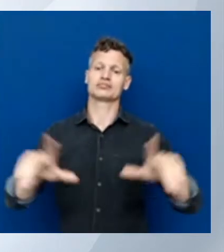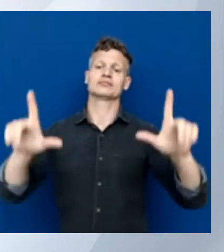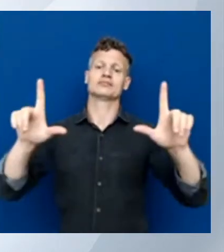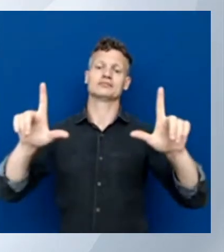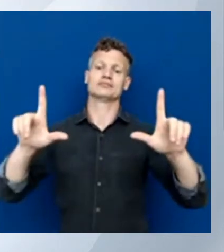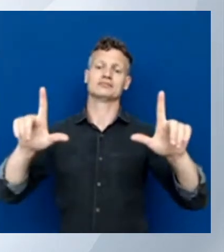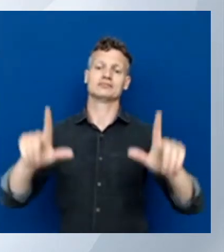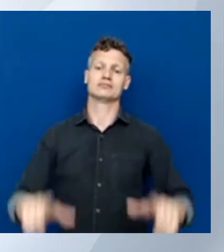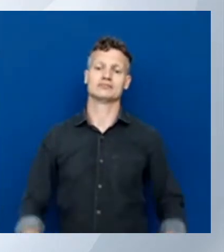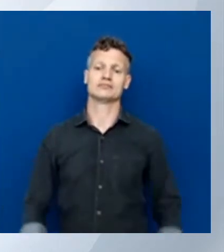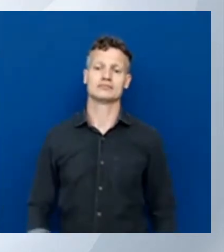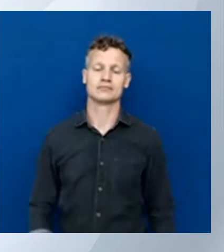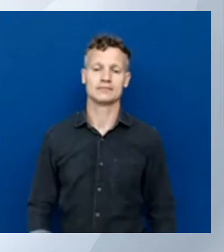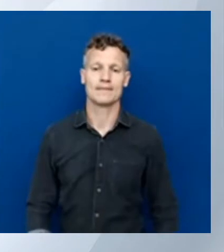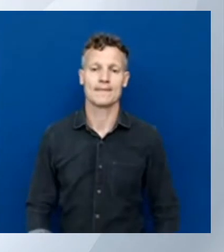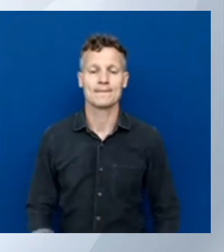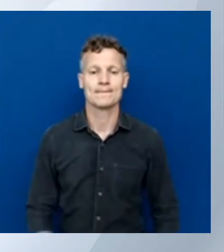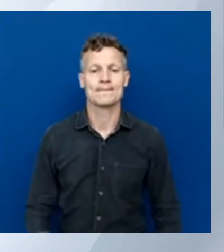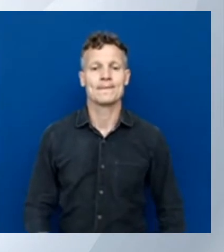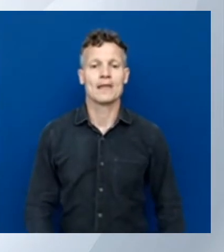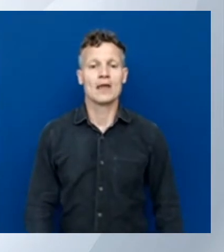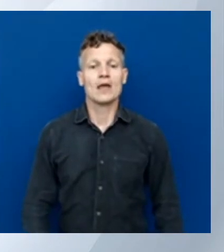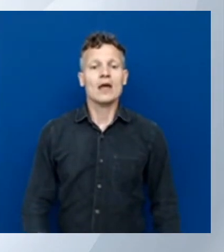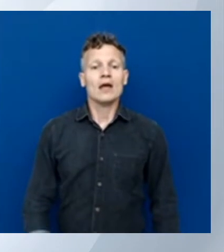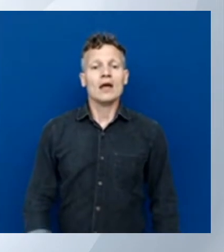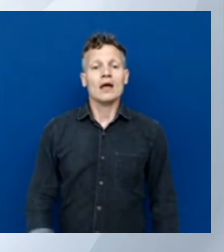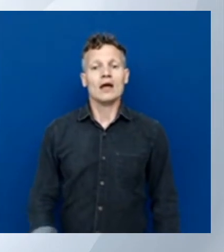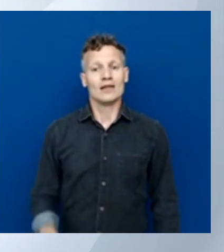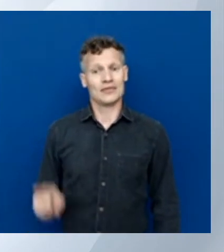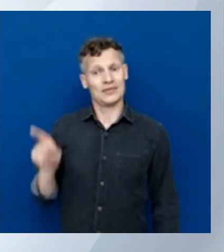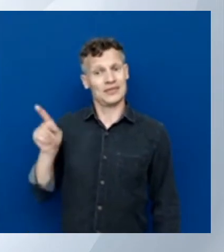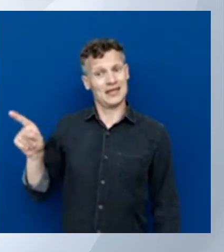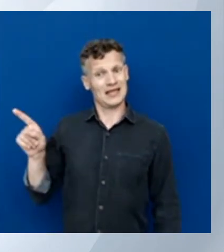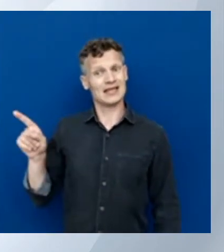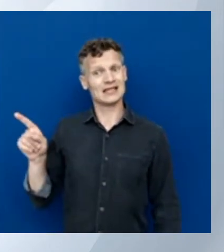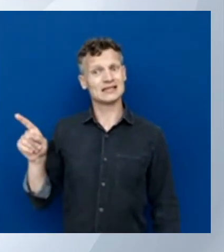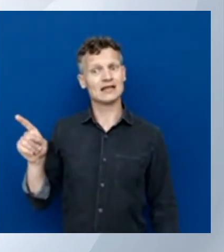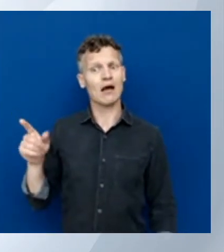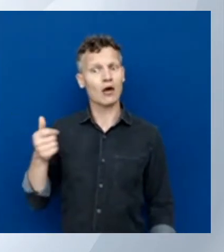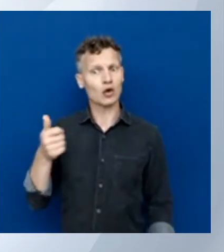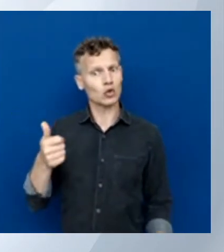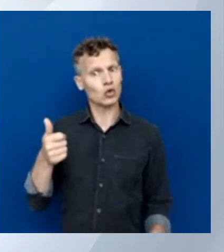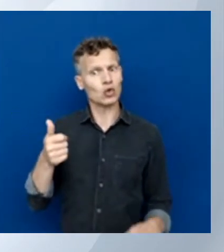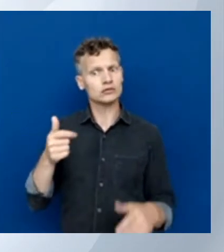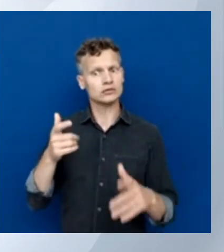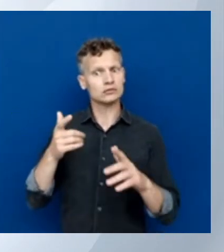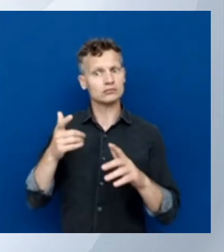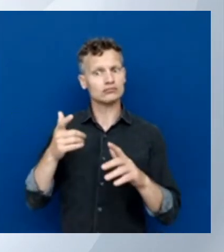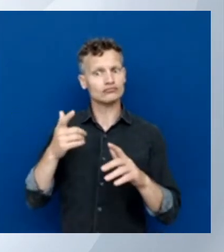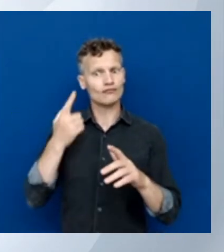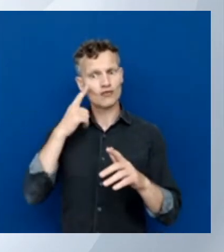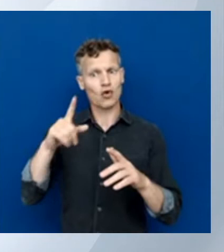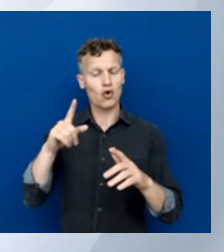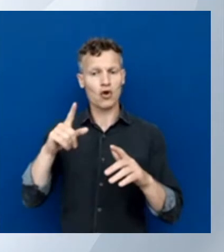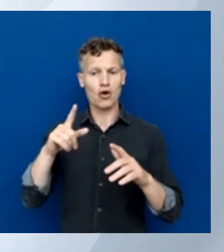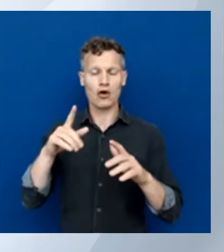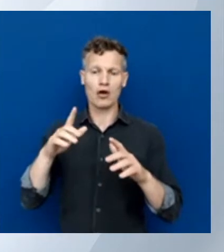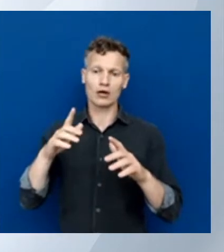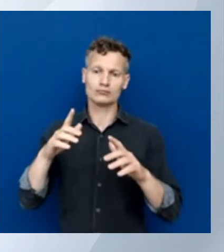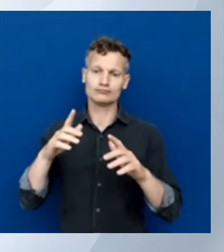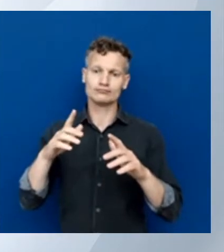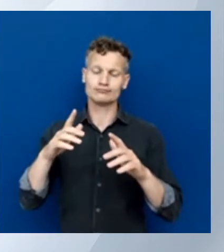out. Because if you see this, this can get a bit abstract. And now this is just one virtual machine. But what if you have